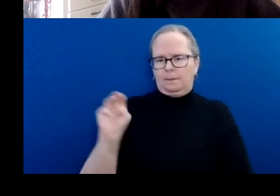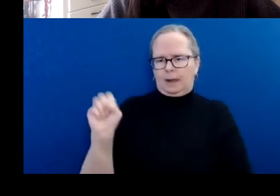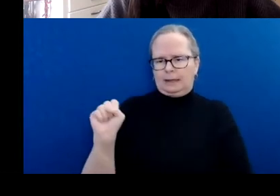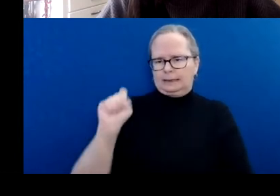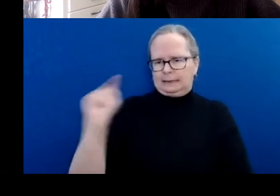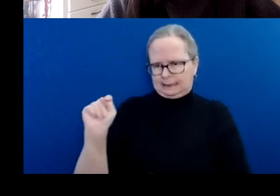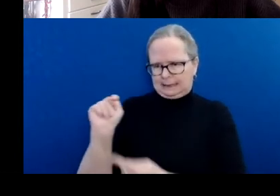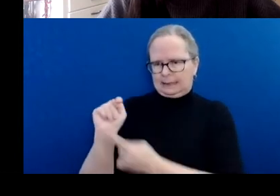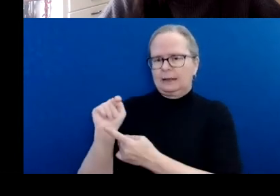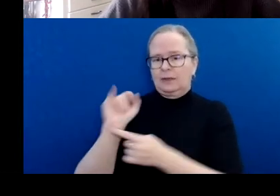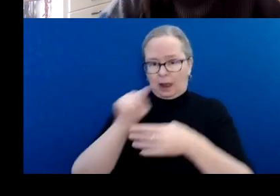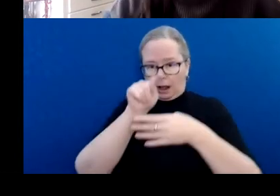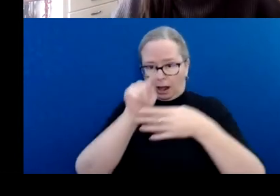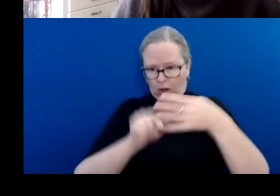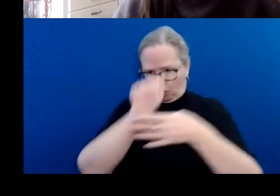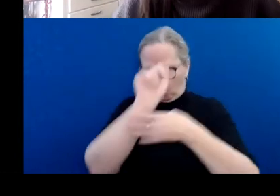assessed in that intake.